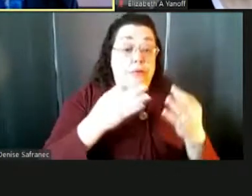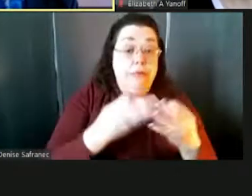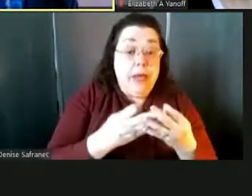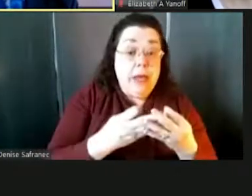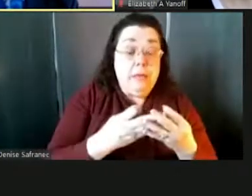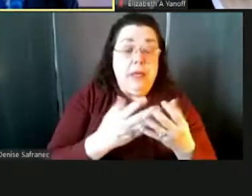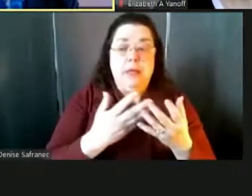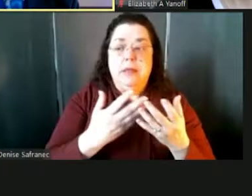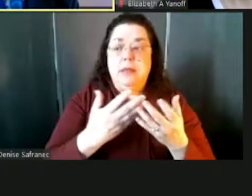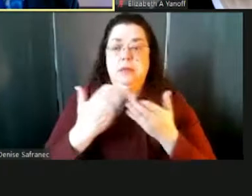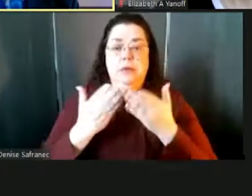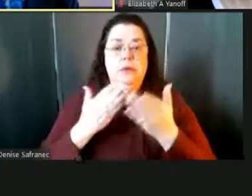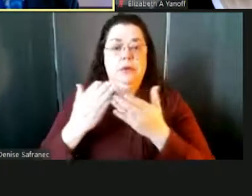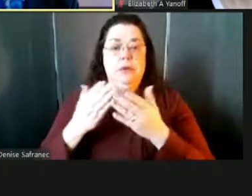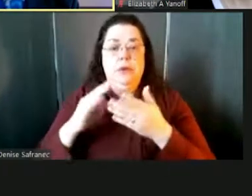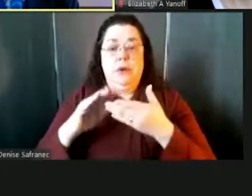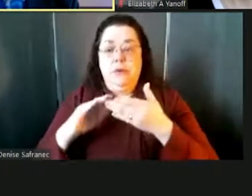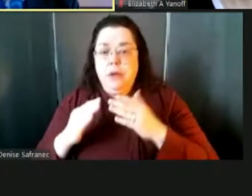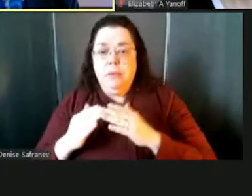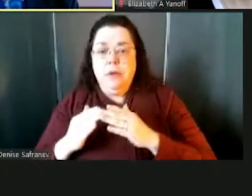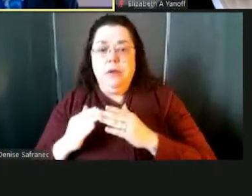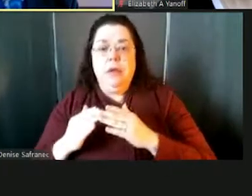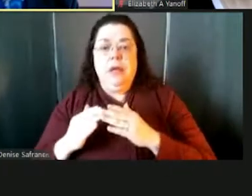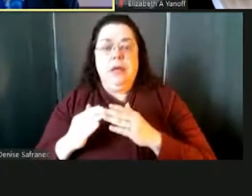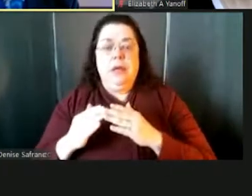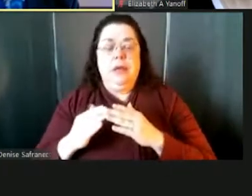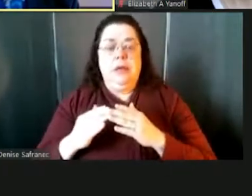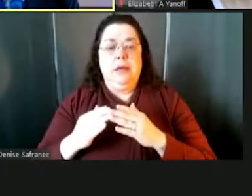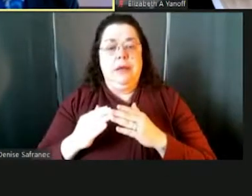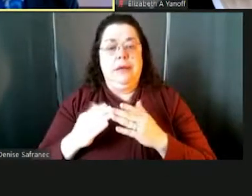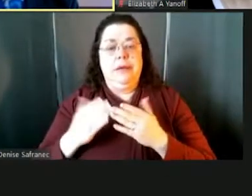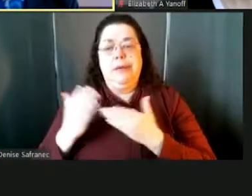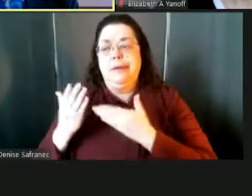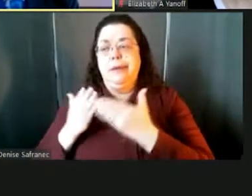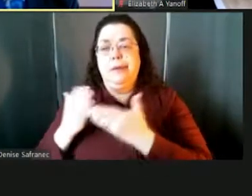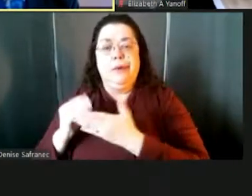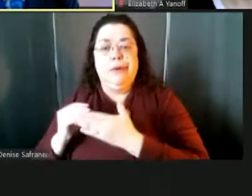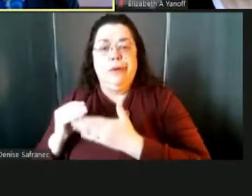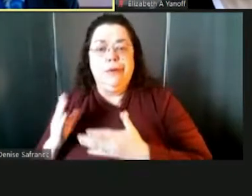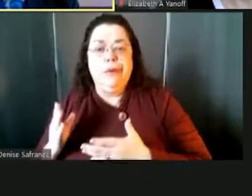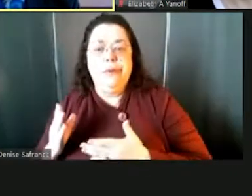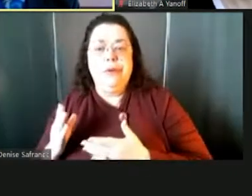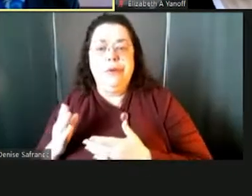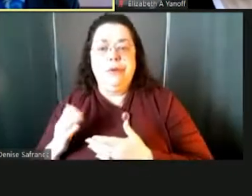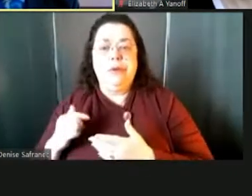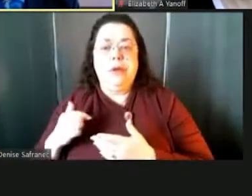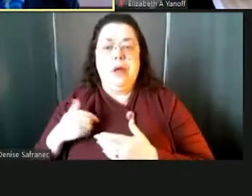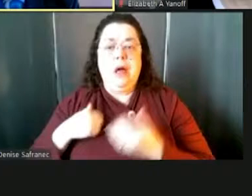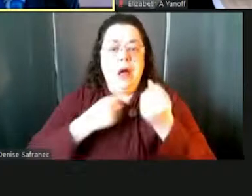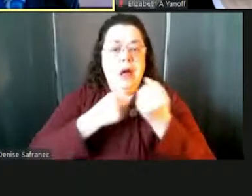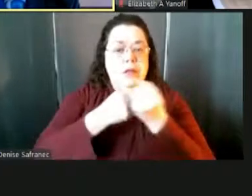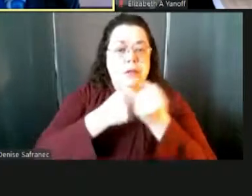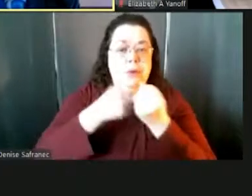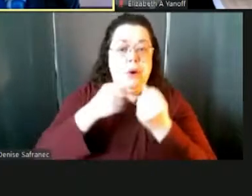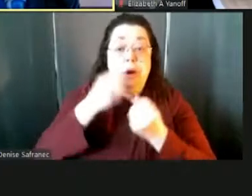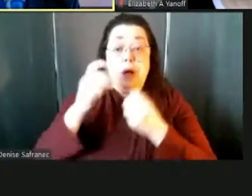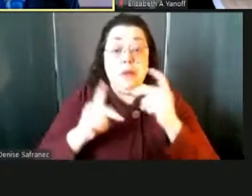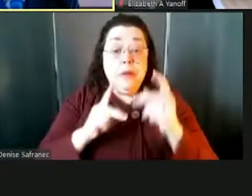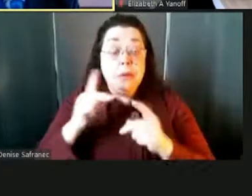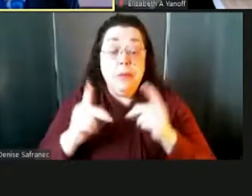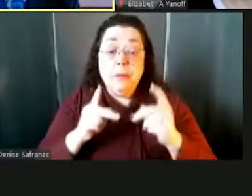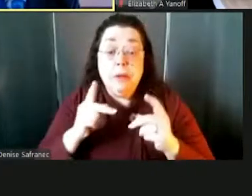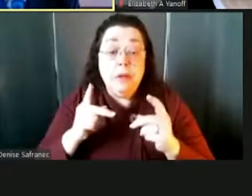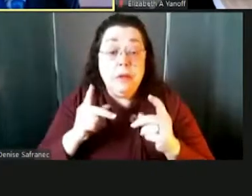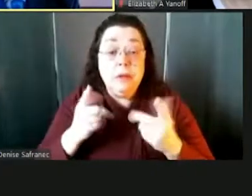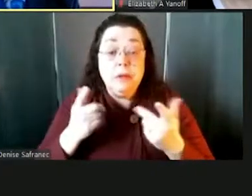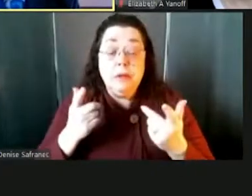than what I'm used to, but also to hopefully be a source of support for those around me who are delivering the services directly to